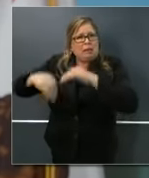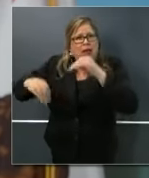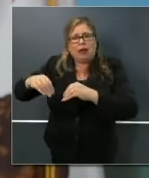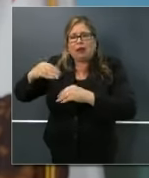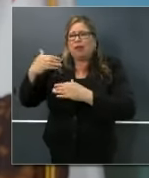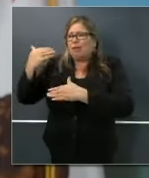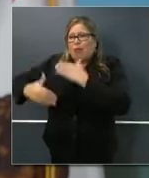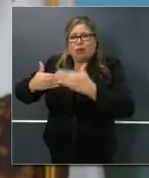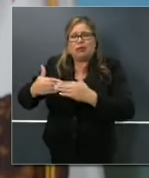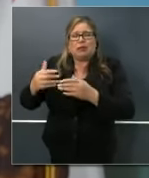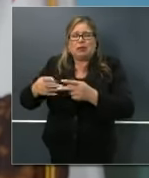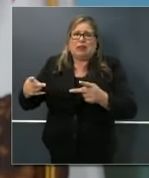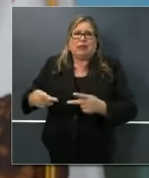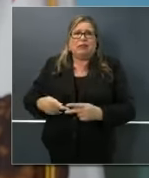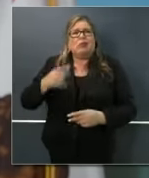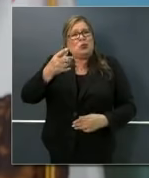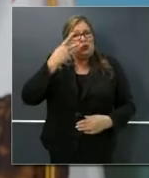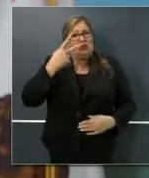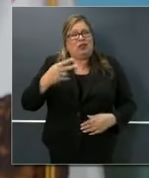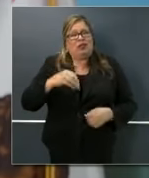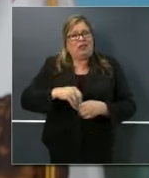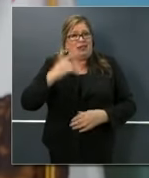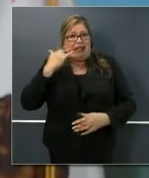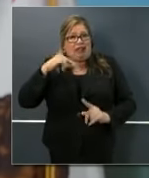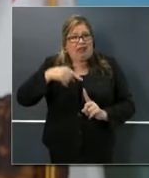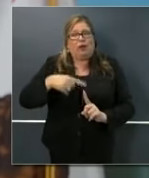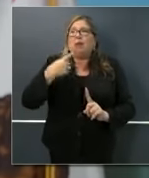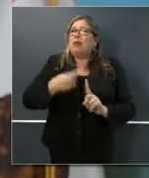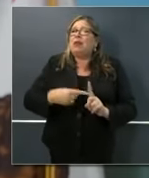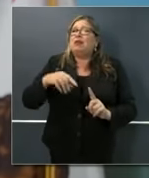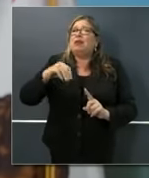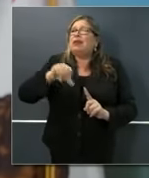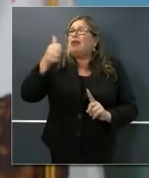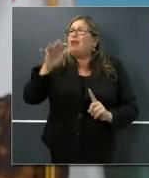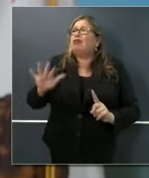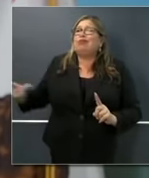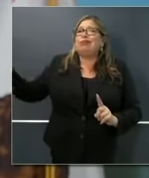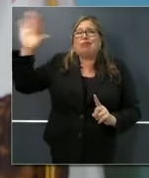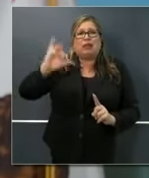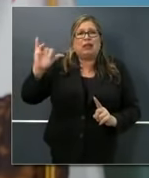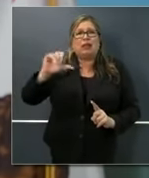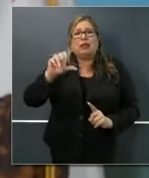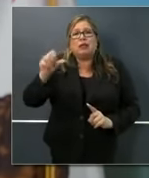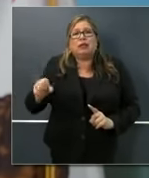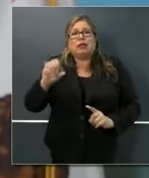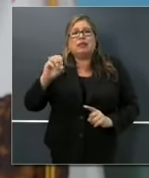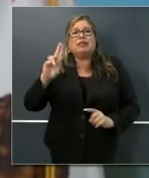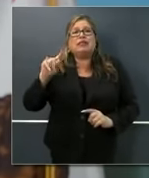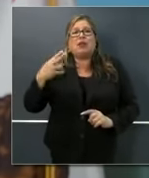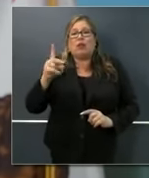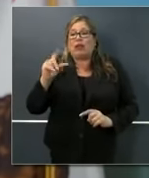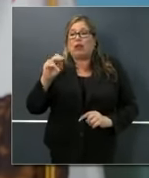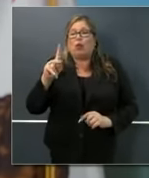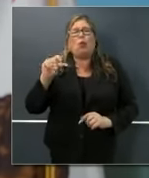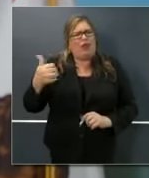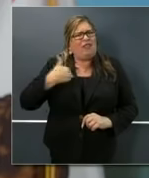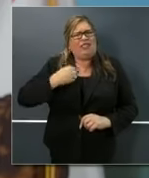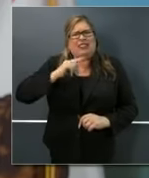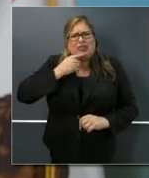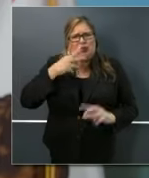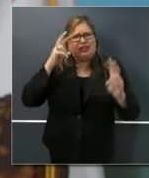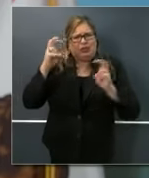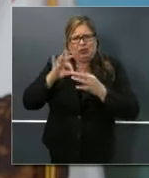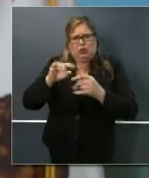of California, but you've seen headlines all across America, particularly in South Dakota, related to the same. This is a serious issue,